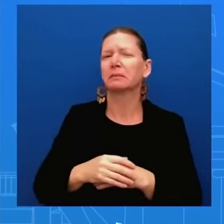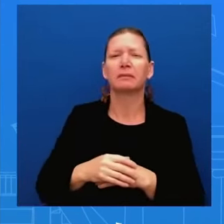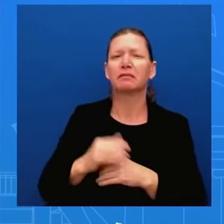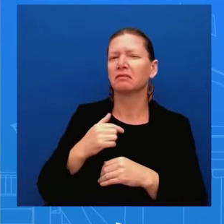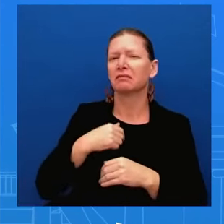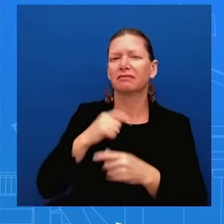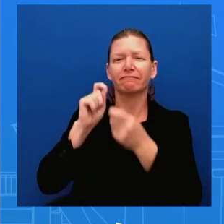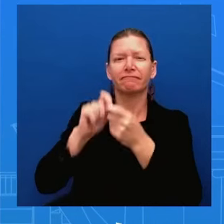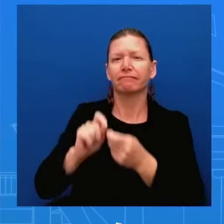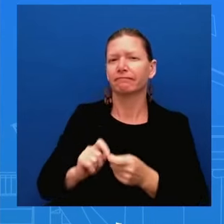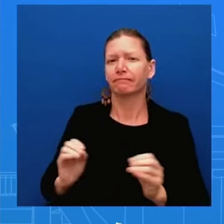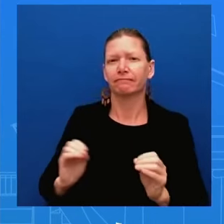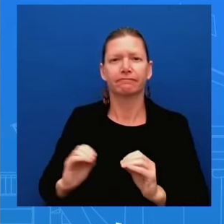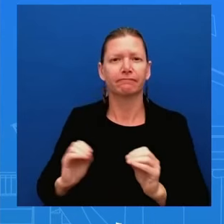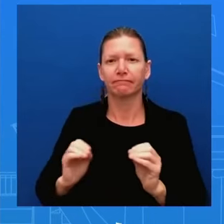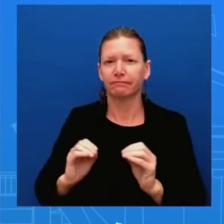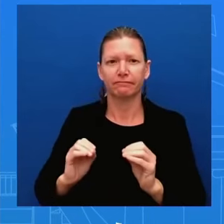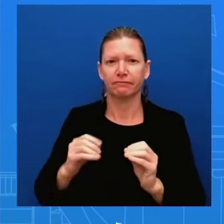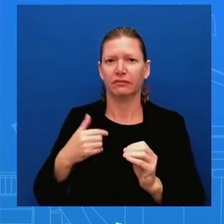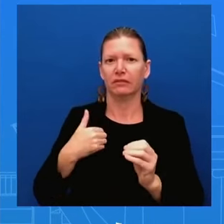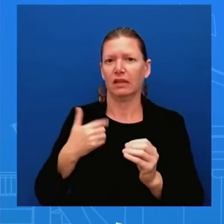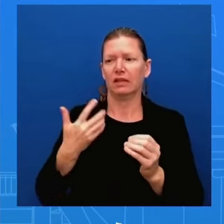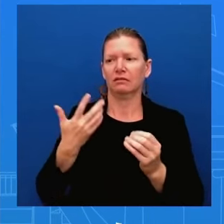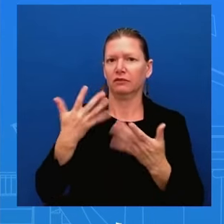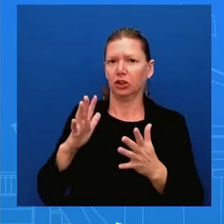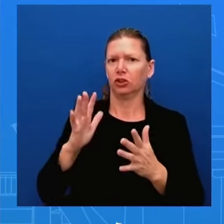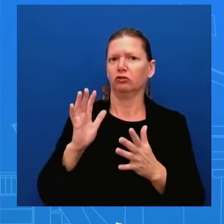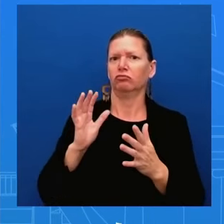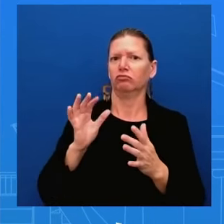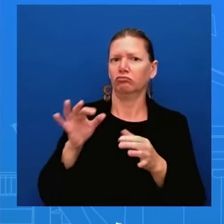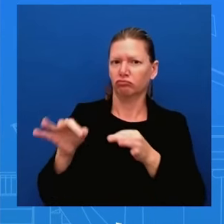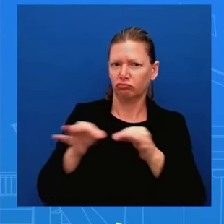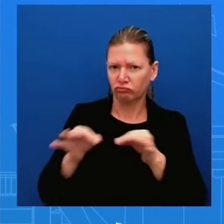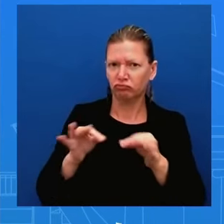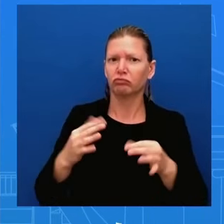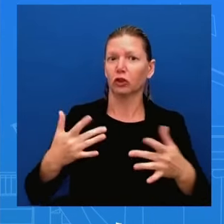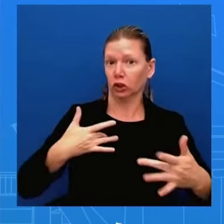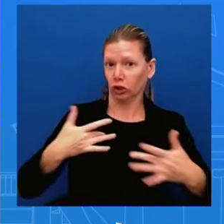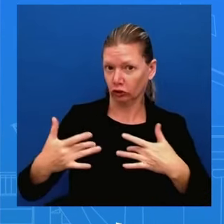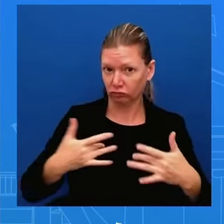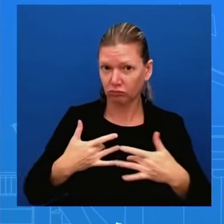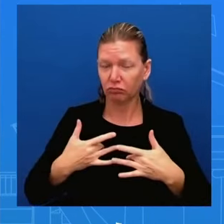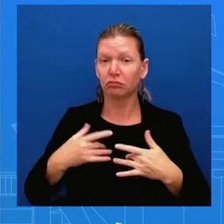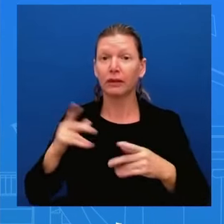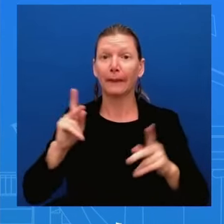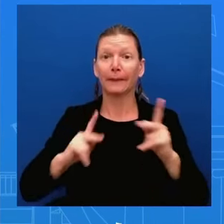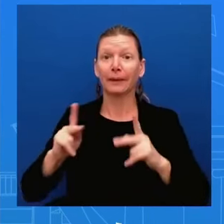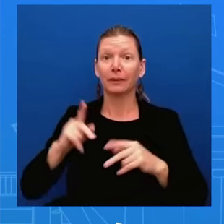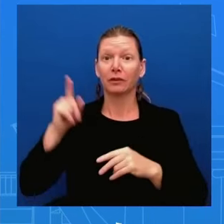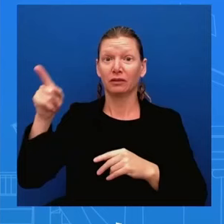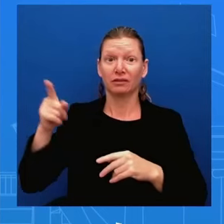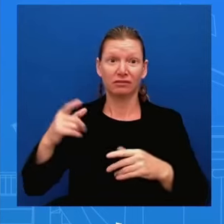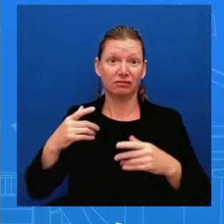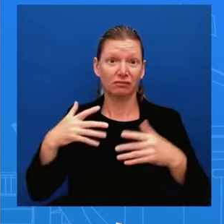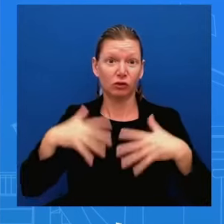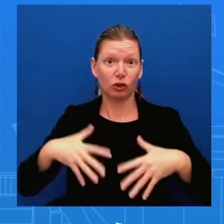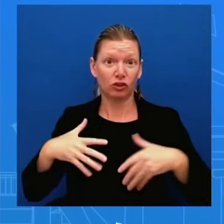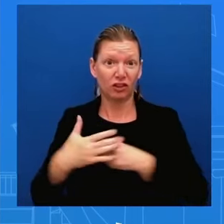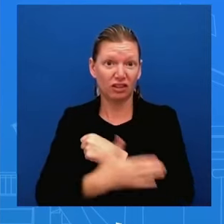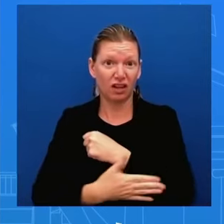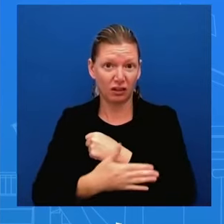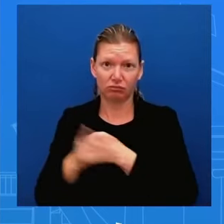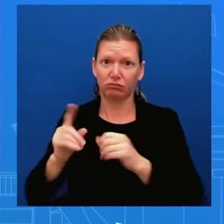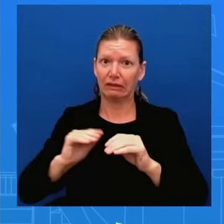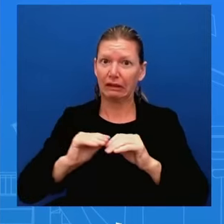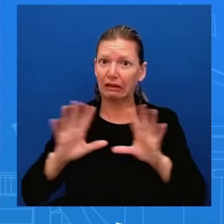think the people of georgia have been very clear over the past couple of days the largest protests over the weekend that we have seen tens of thousands that they have